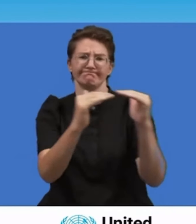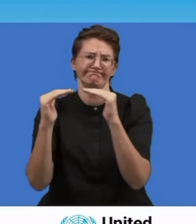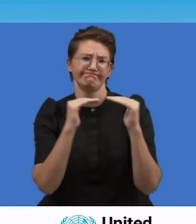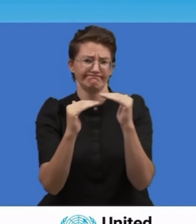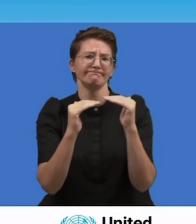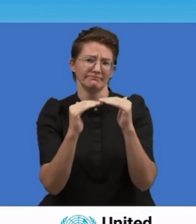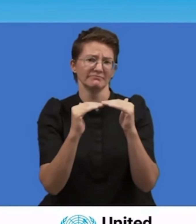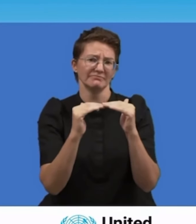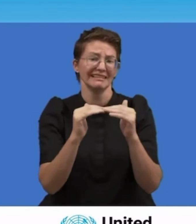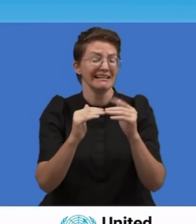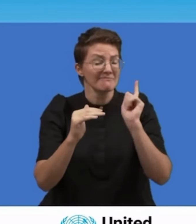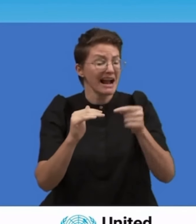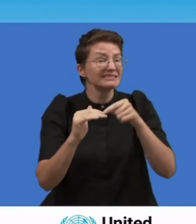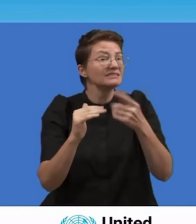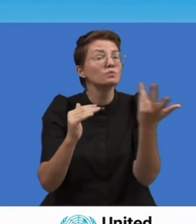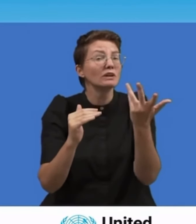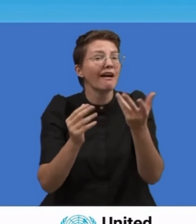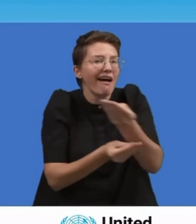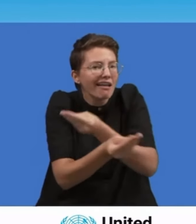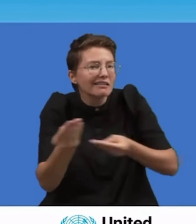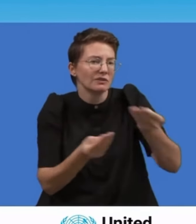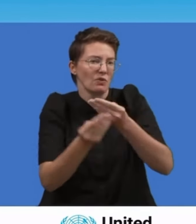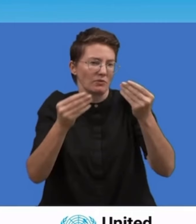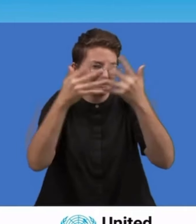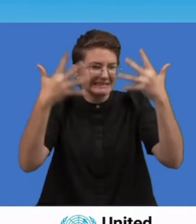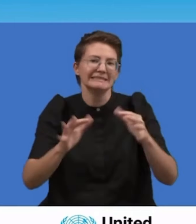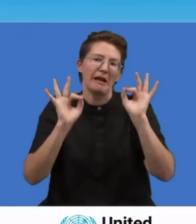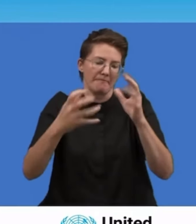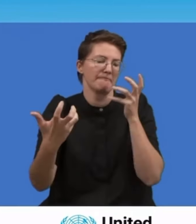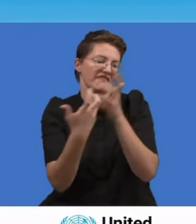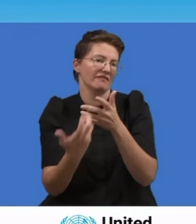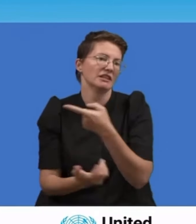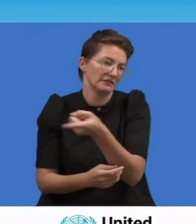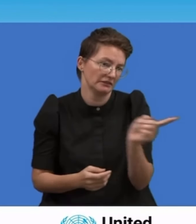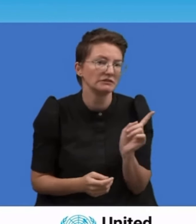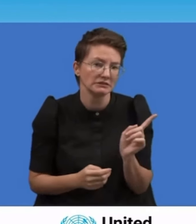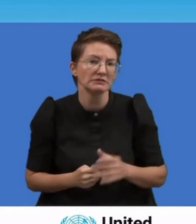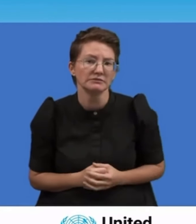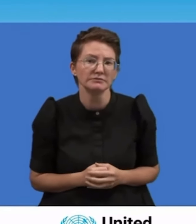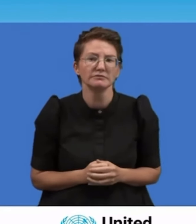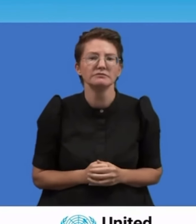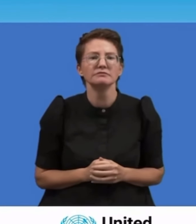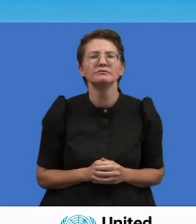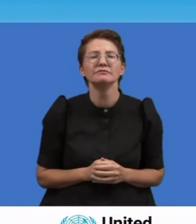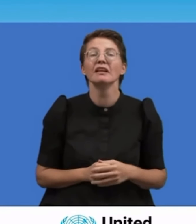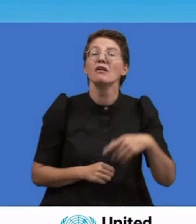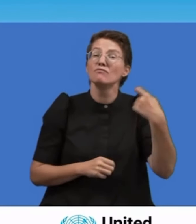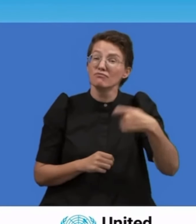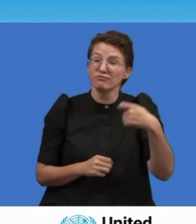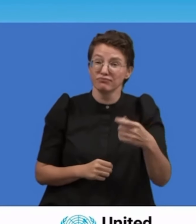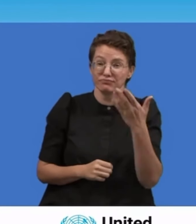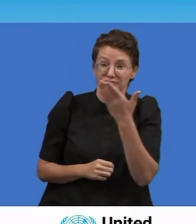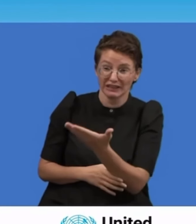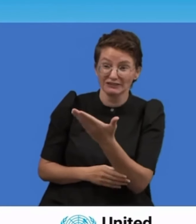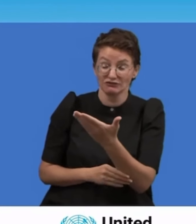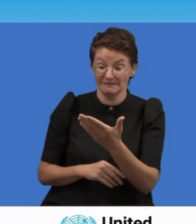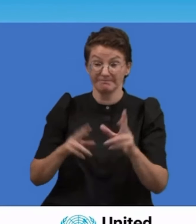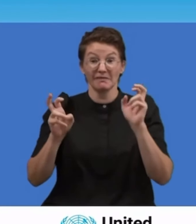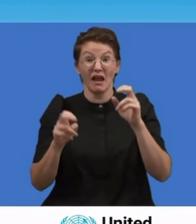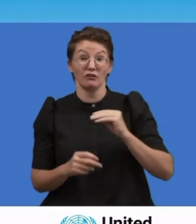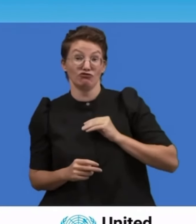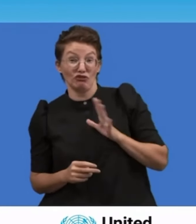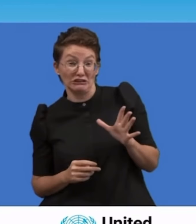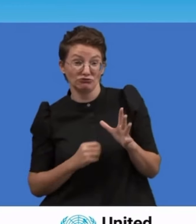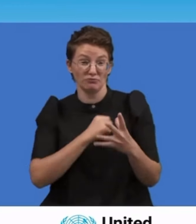equality, pushing millions more into poverty, whilst the wealth of the richest soared. This is unsustainable